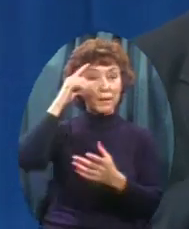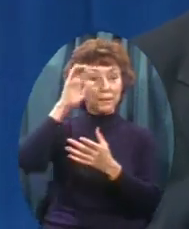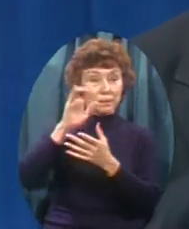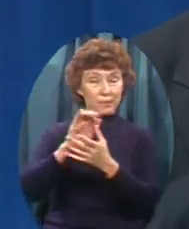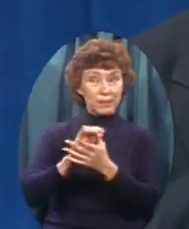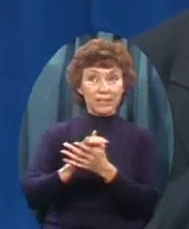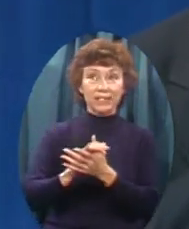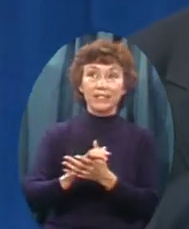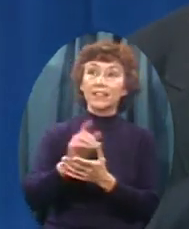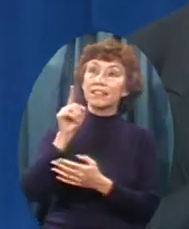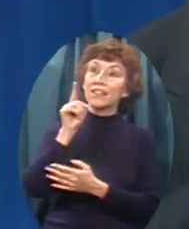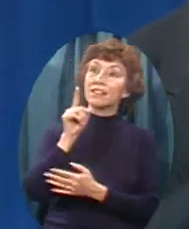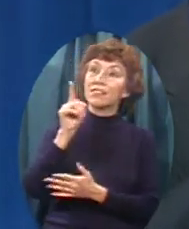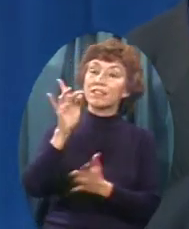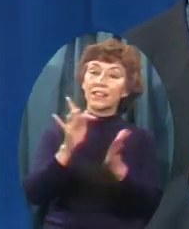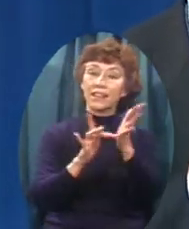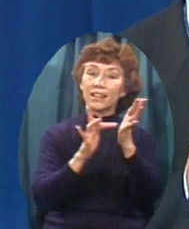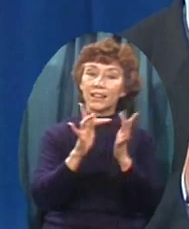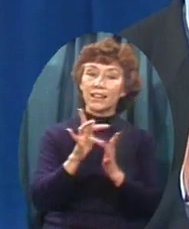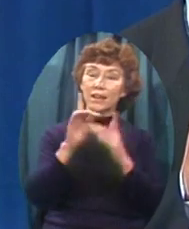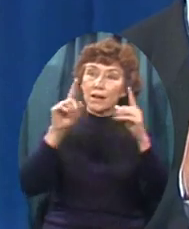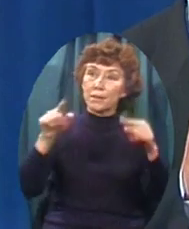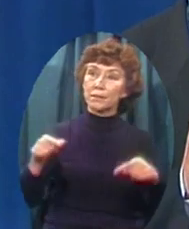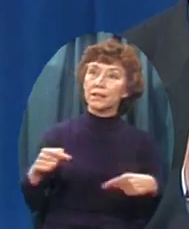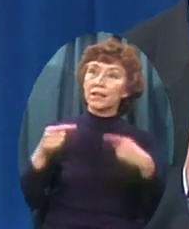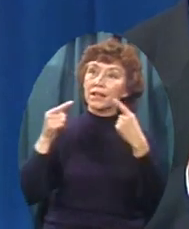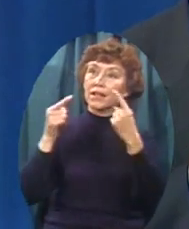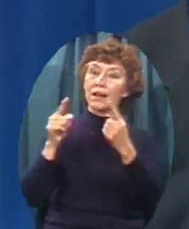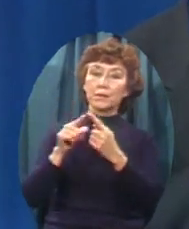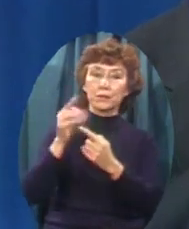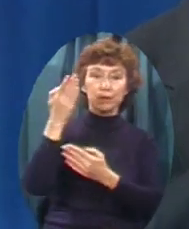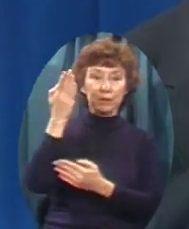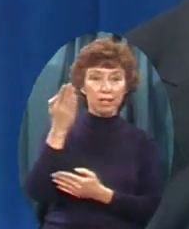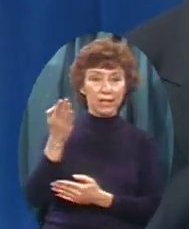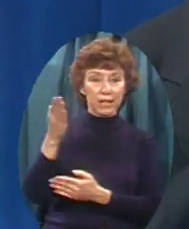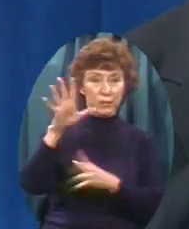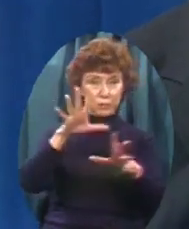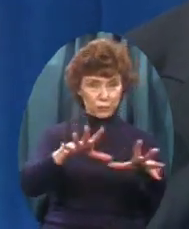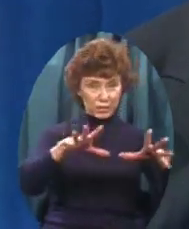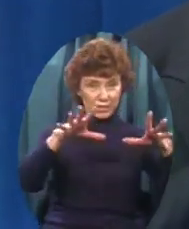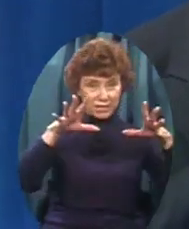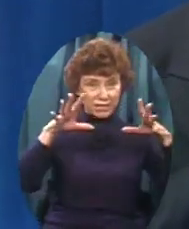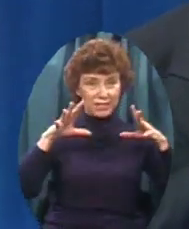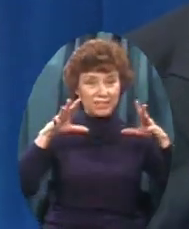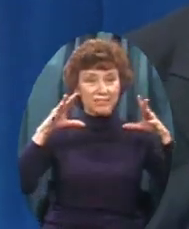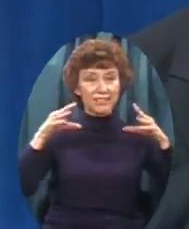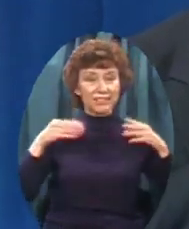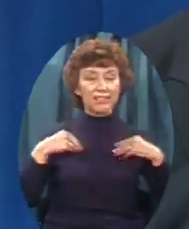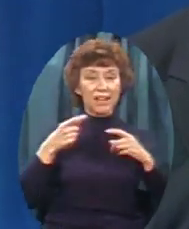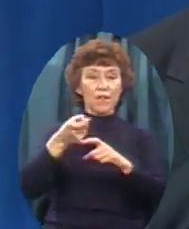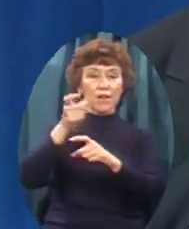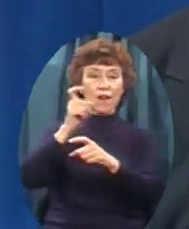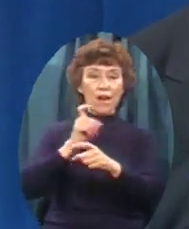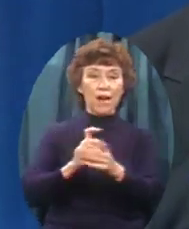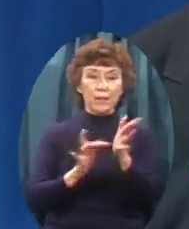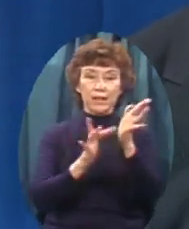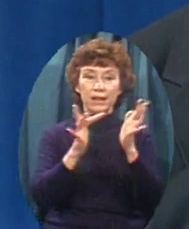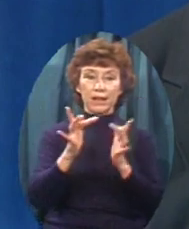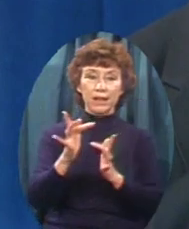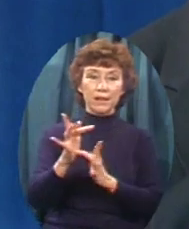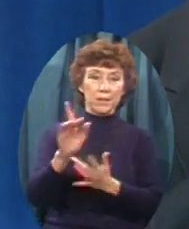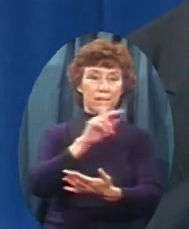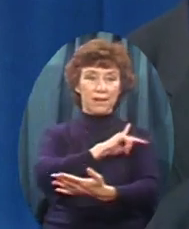him Come unto him Receive from him In power